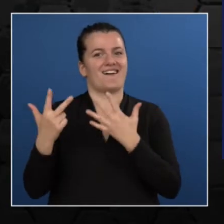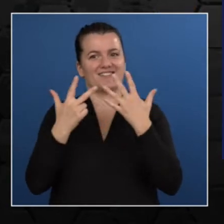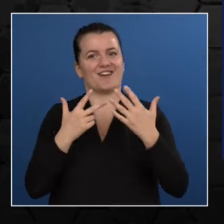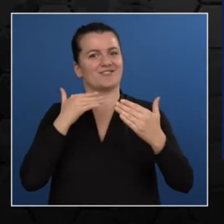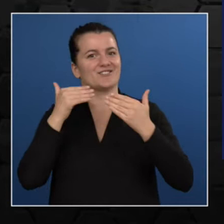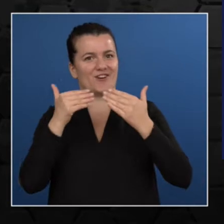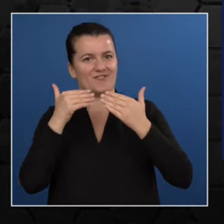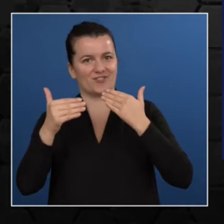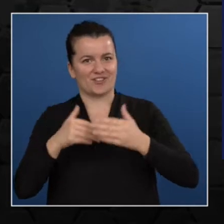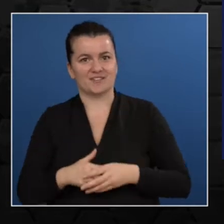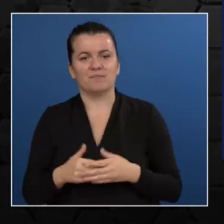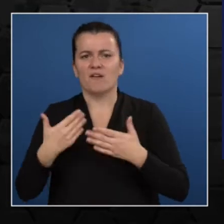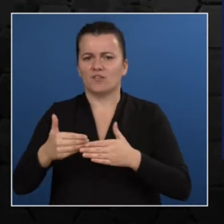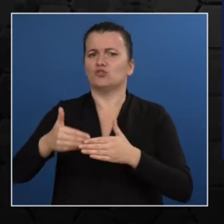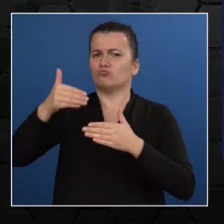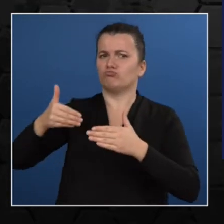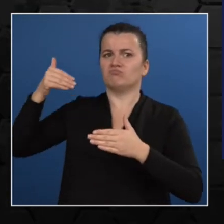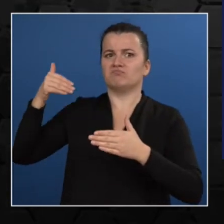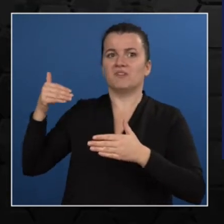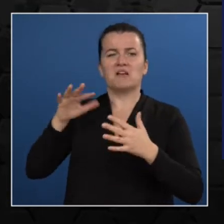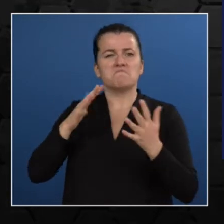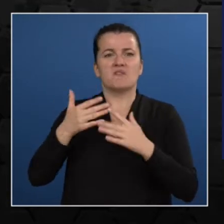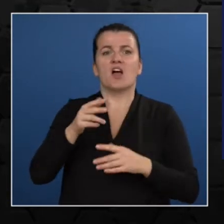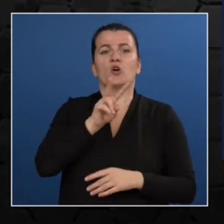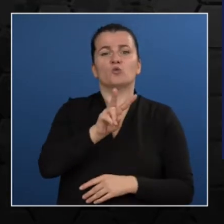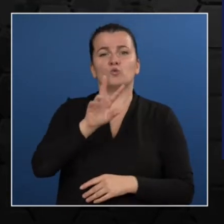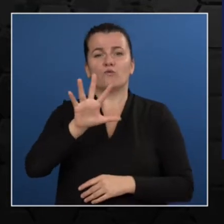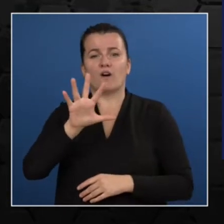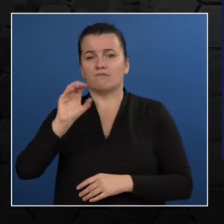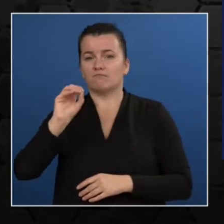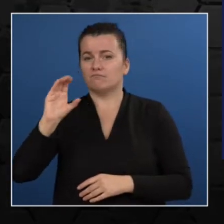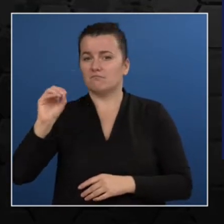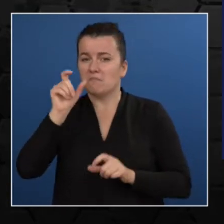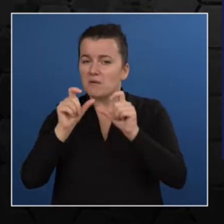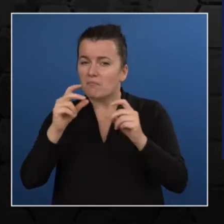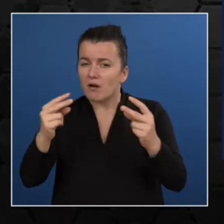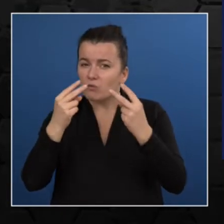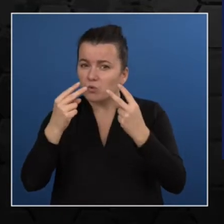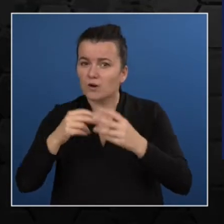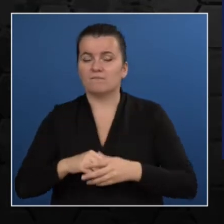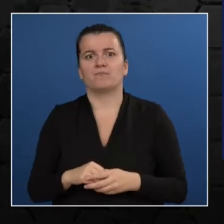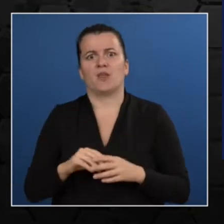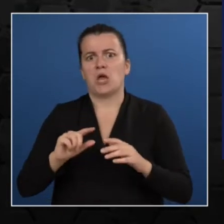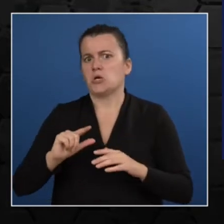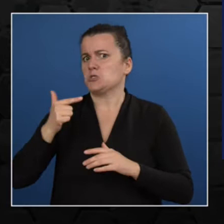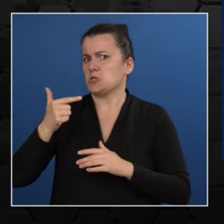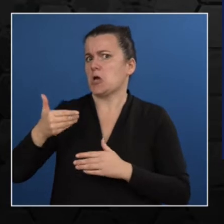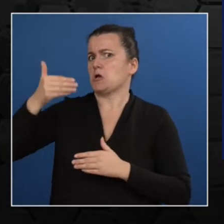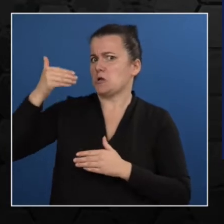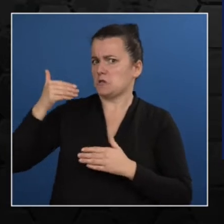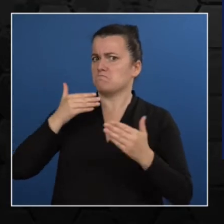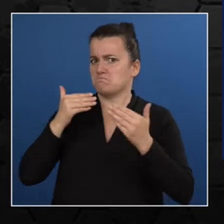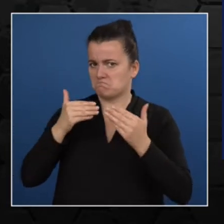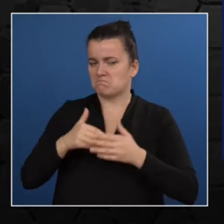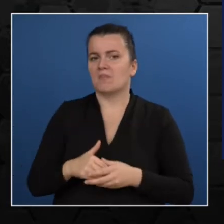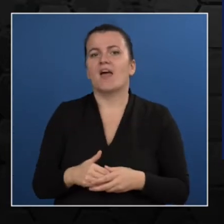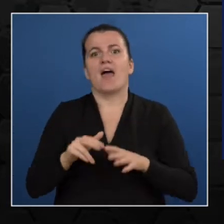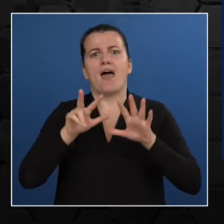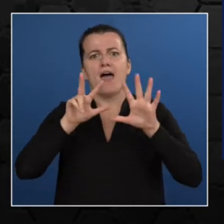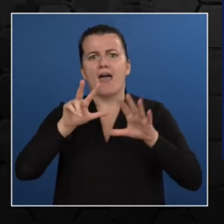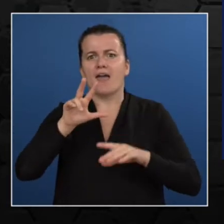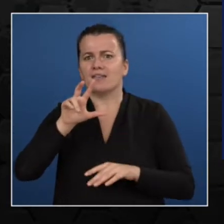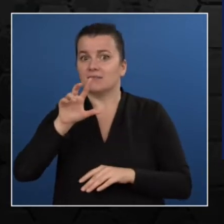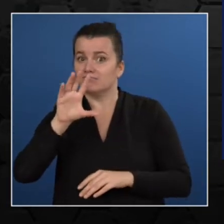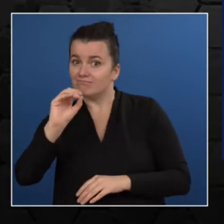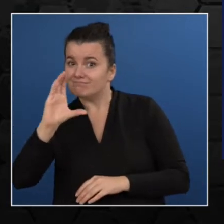reached about 2,500 live views for the first one. The second one was a lot better. We reached 8,000 and let's